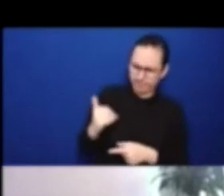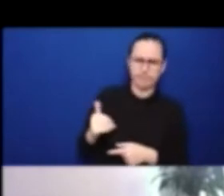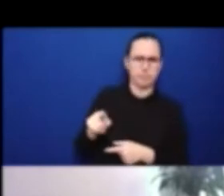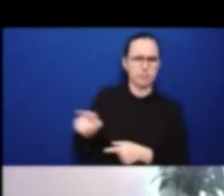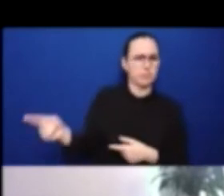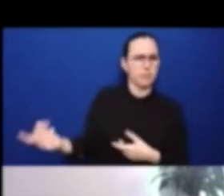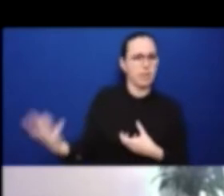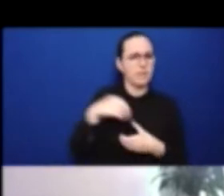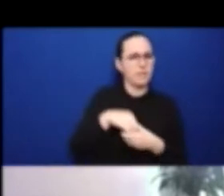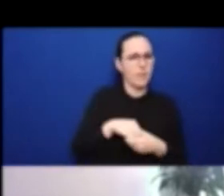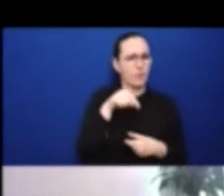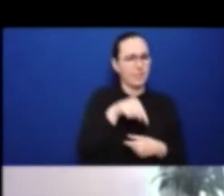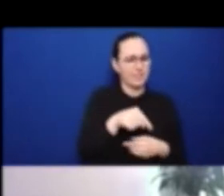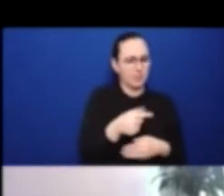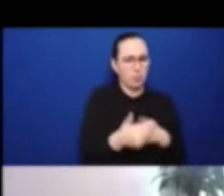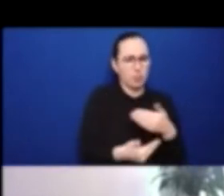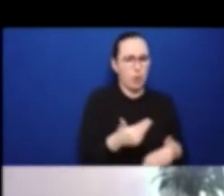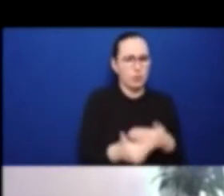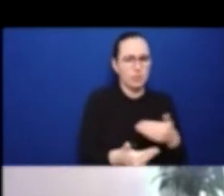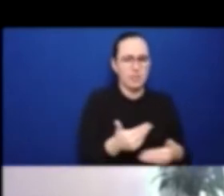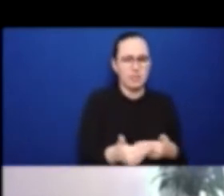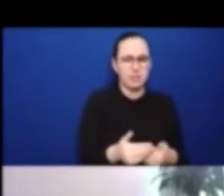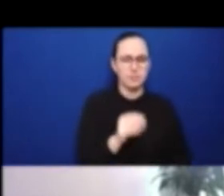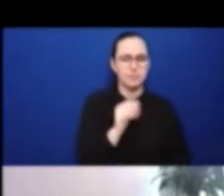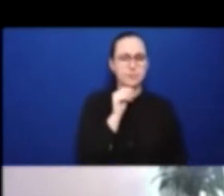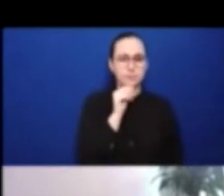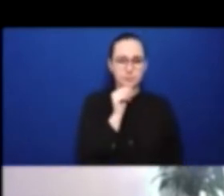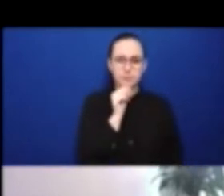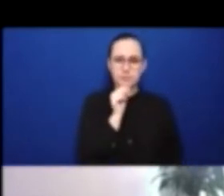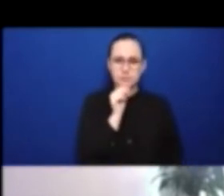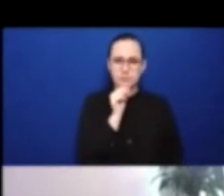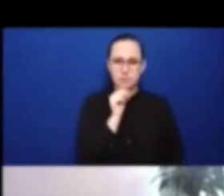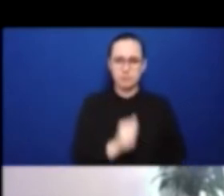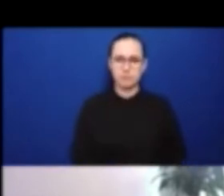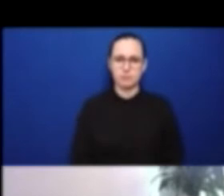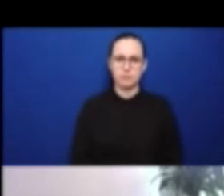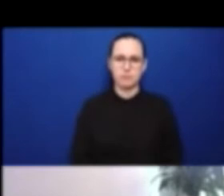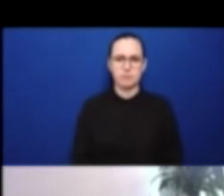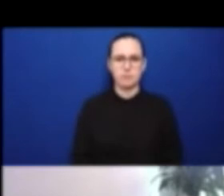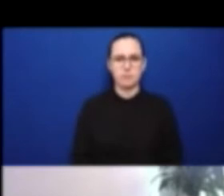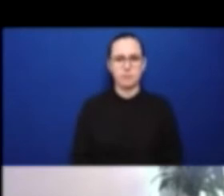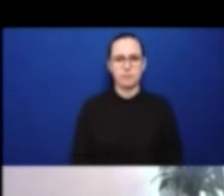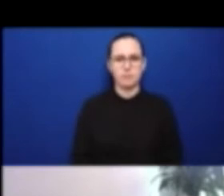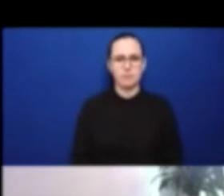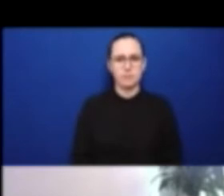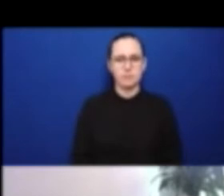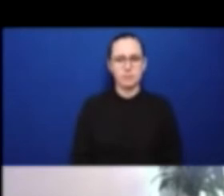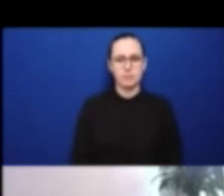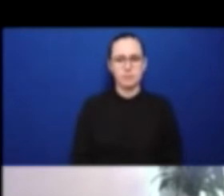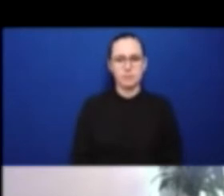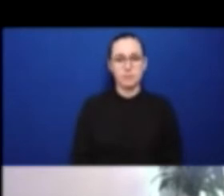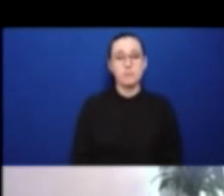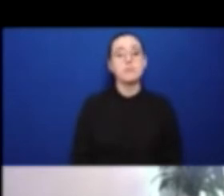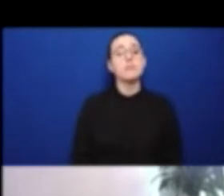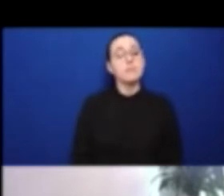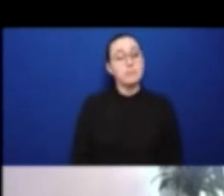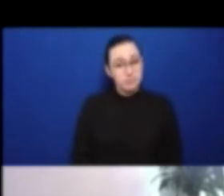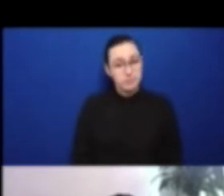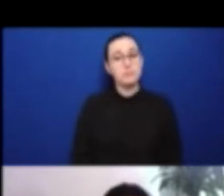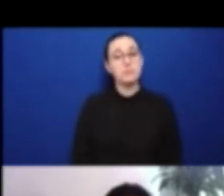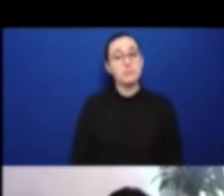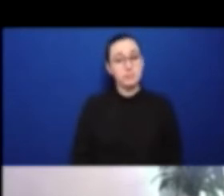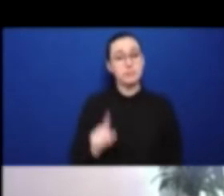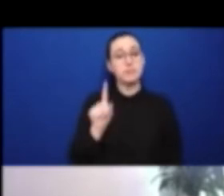Certainly, I had a sense 15 years ago when the negotiations wrapped up and the convention was